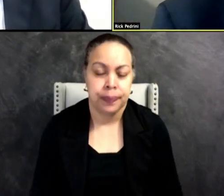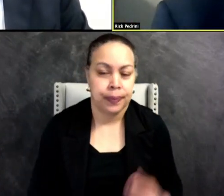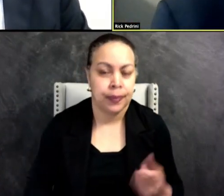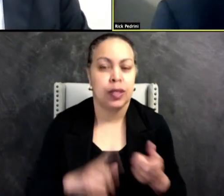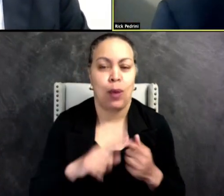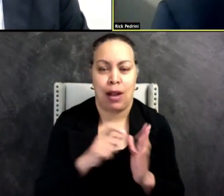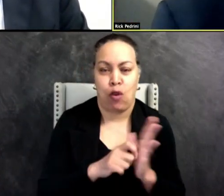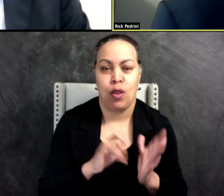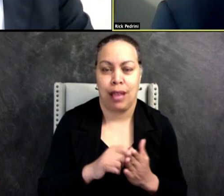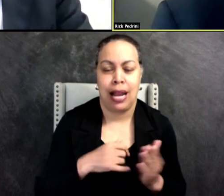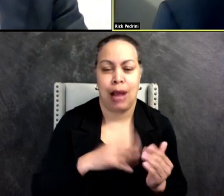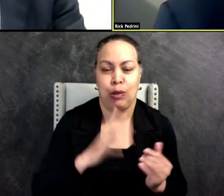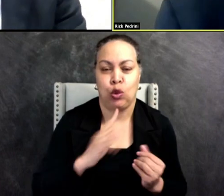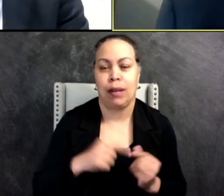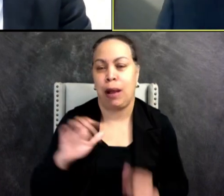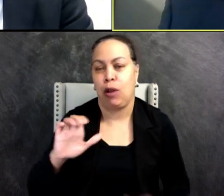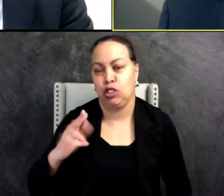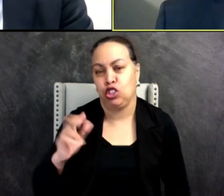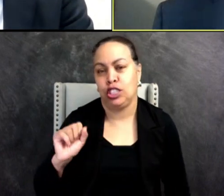the context of the Chesna incident.